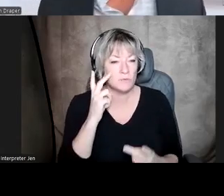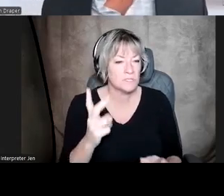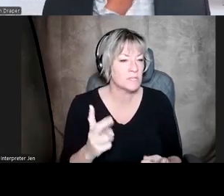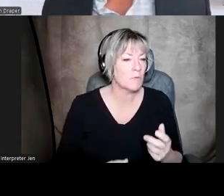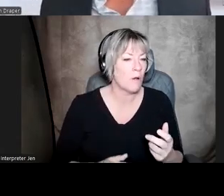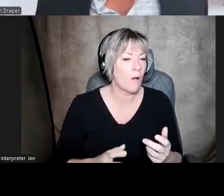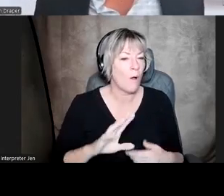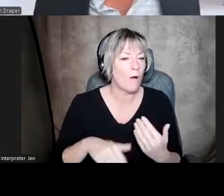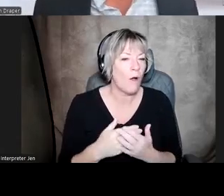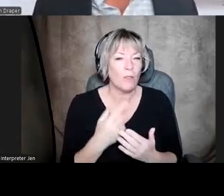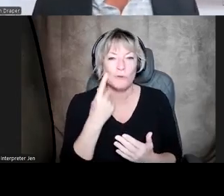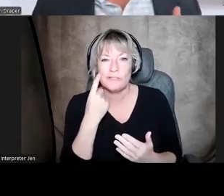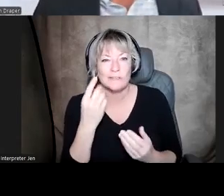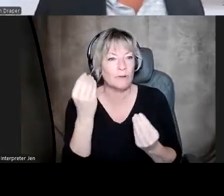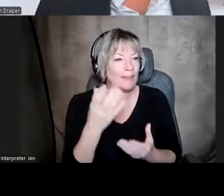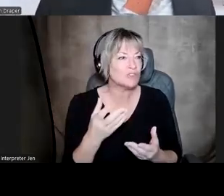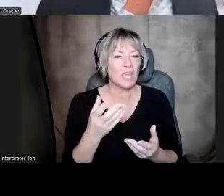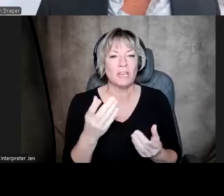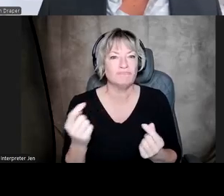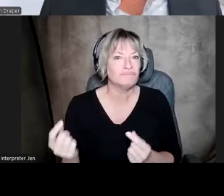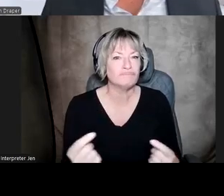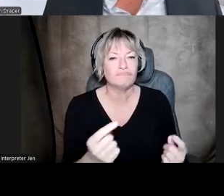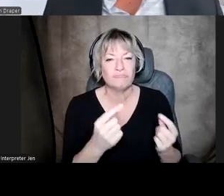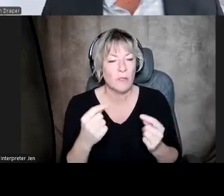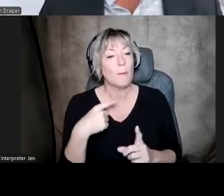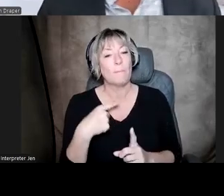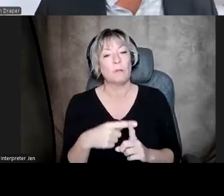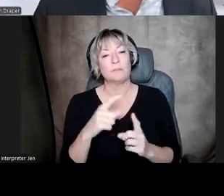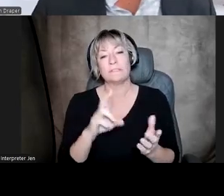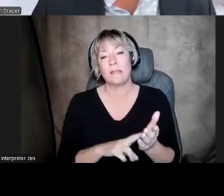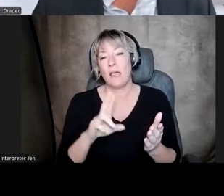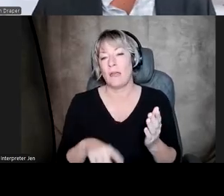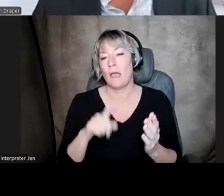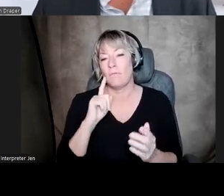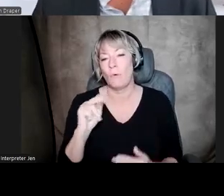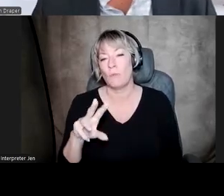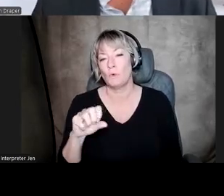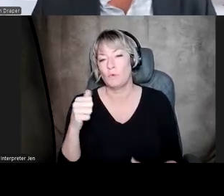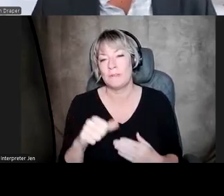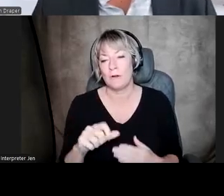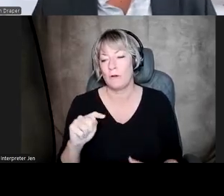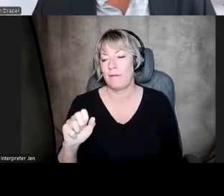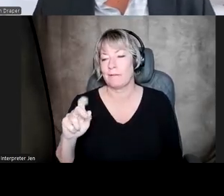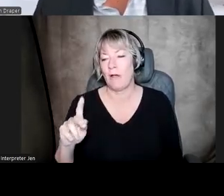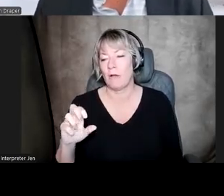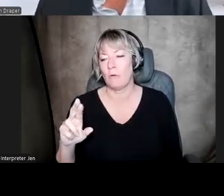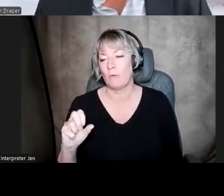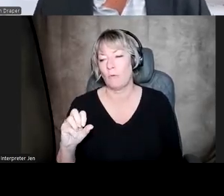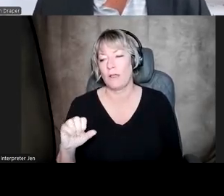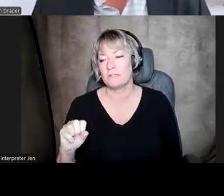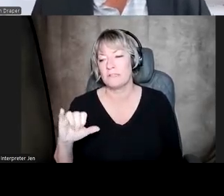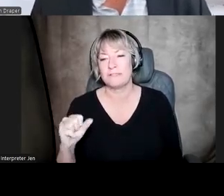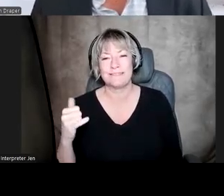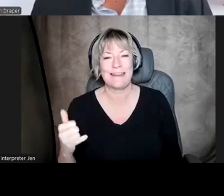buzzing around the crisis services community, as well as just register for the newsletter at talkcrisisnow.com. And I hate to